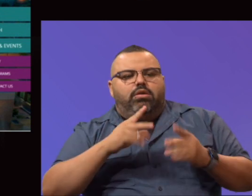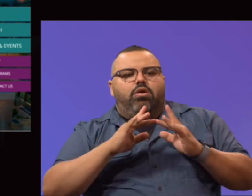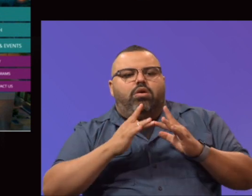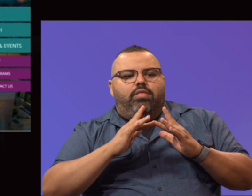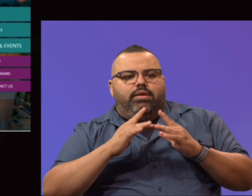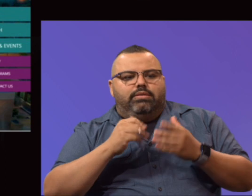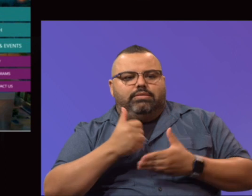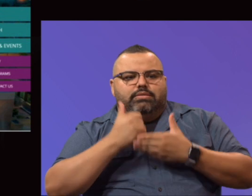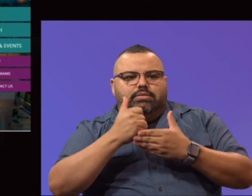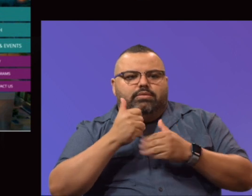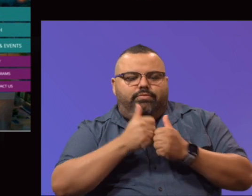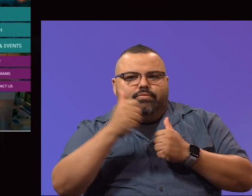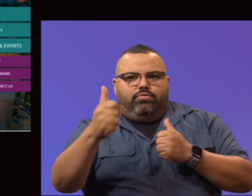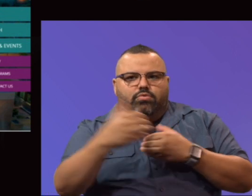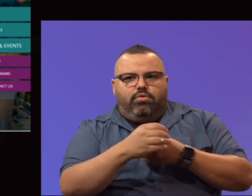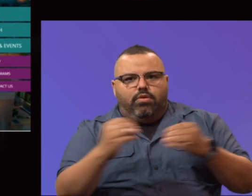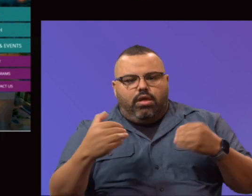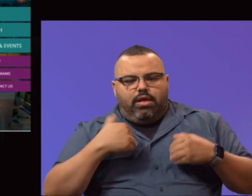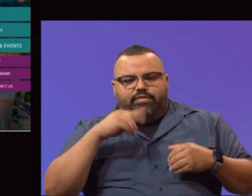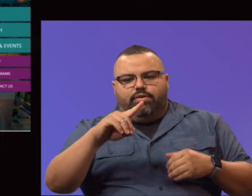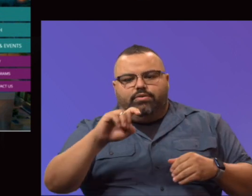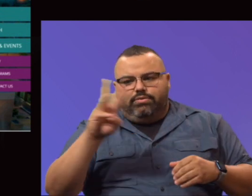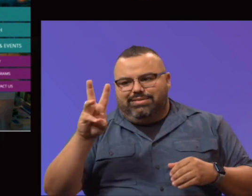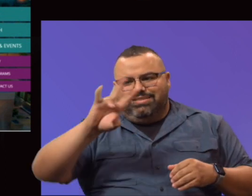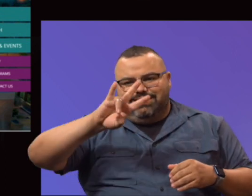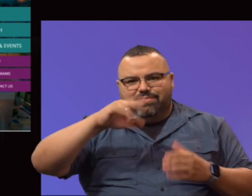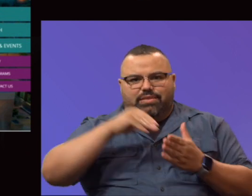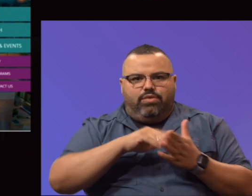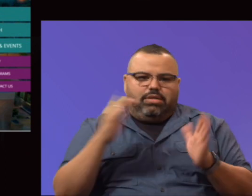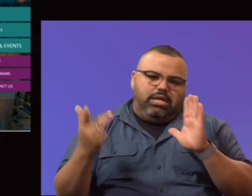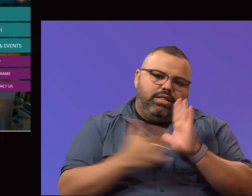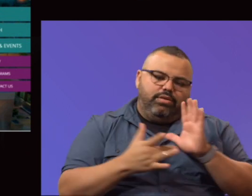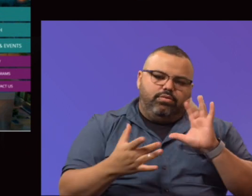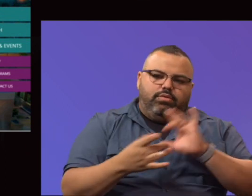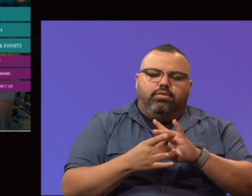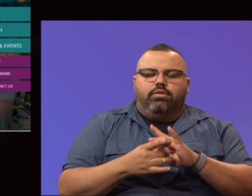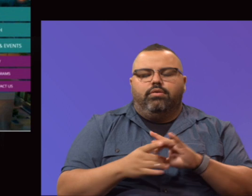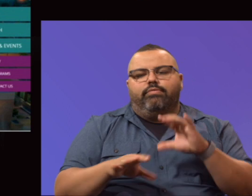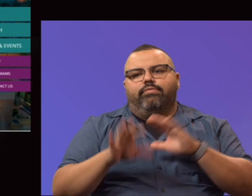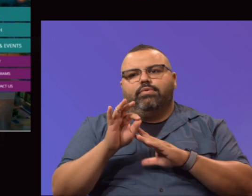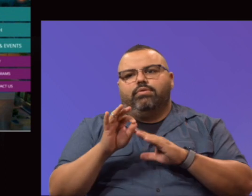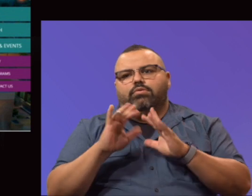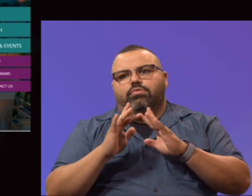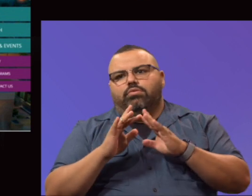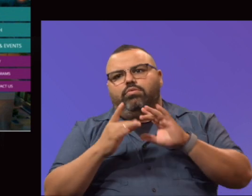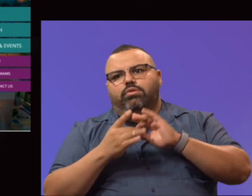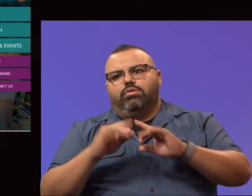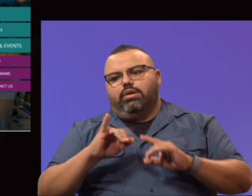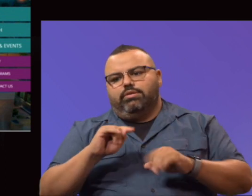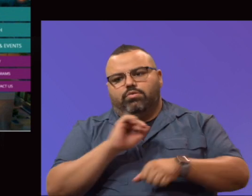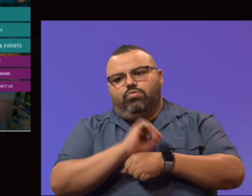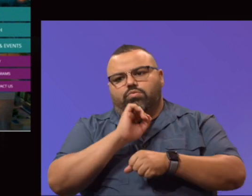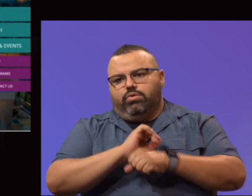have had 167,000 clicks to connect. And finally, the website related to IT work has been just short of 500